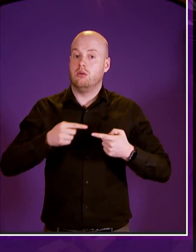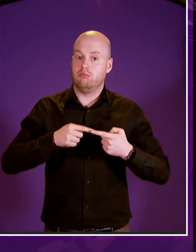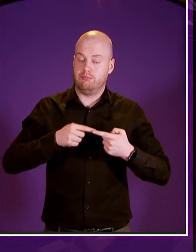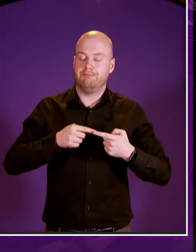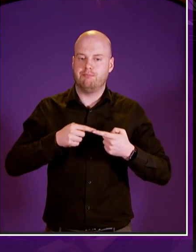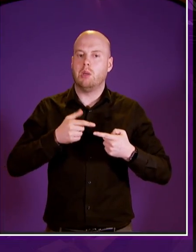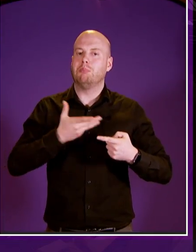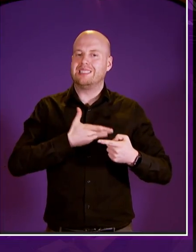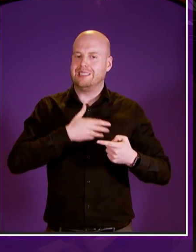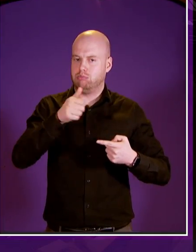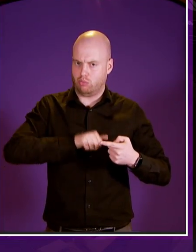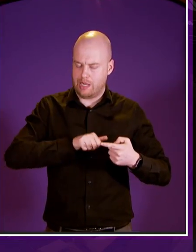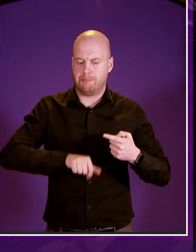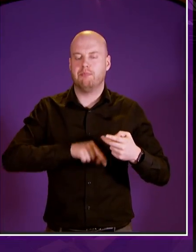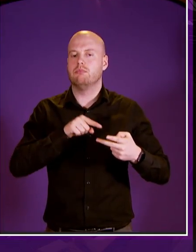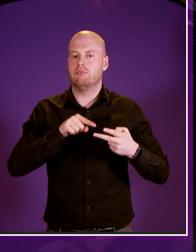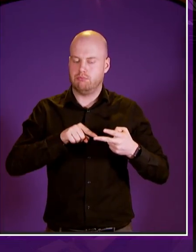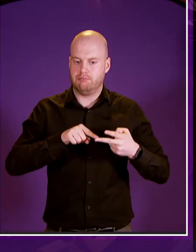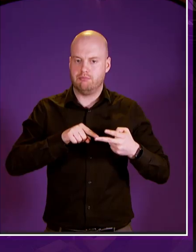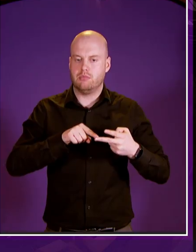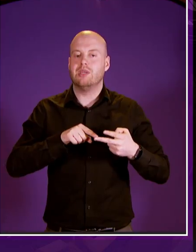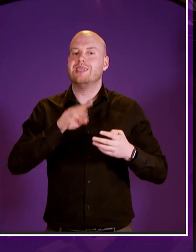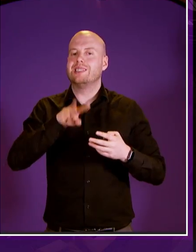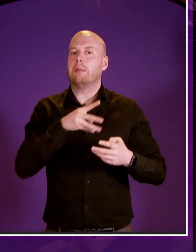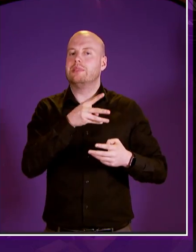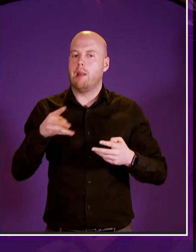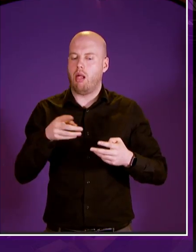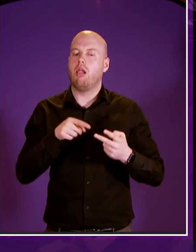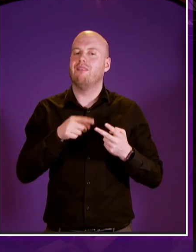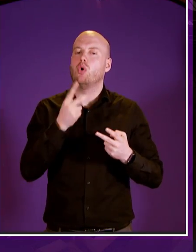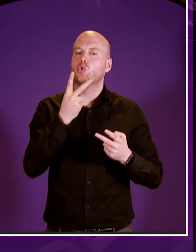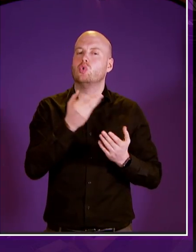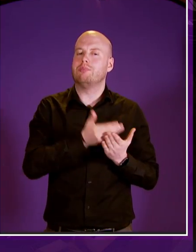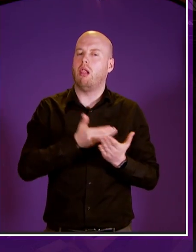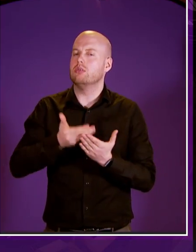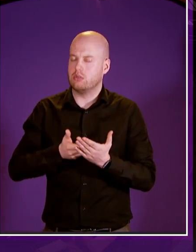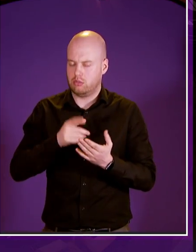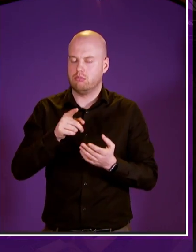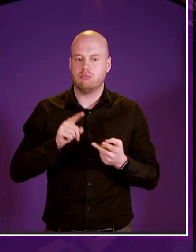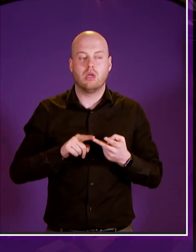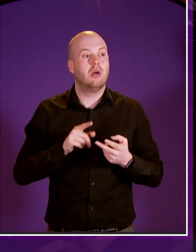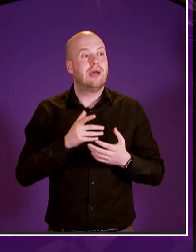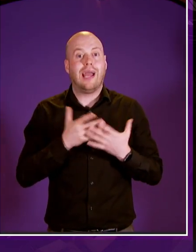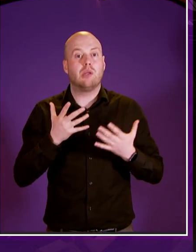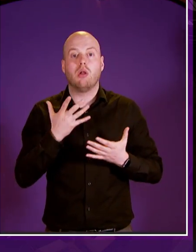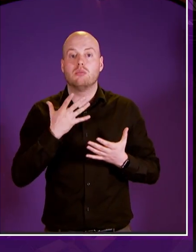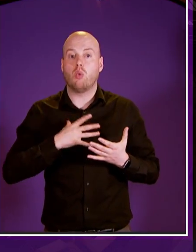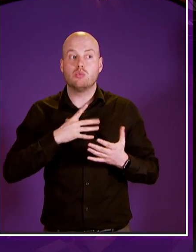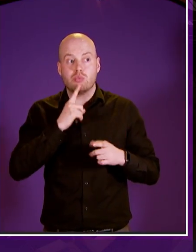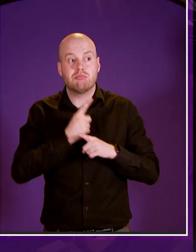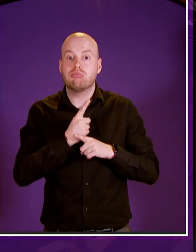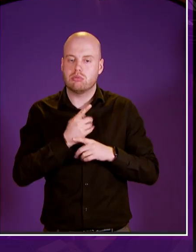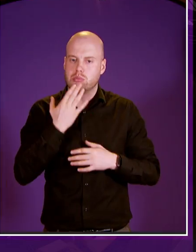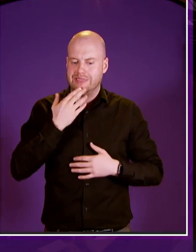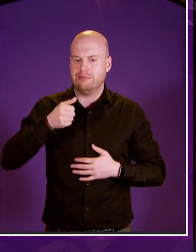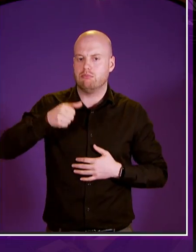motions one one eight three five and one one eight three six on timetables for two bills if anyone wishes to speak against them press their button now